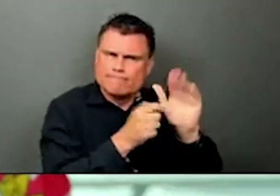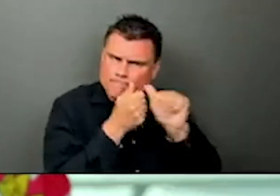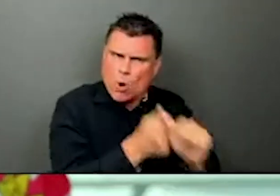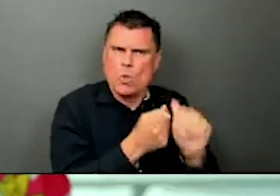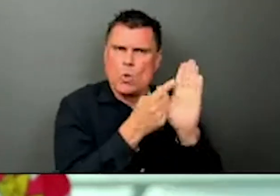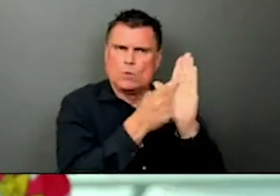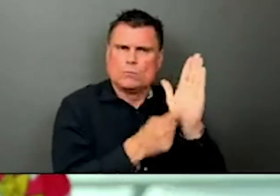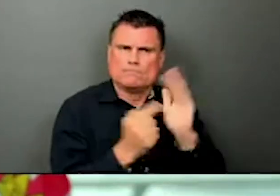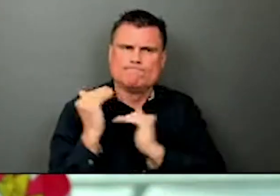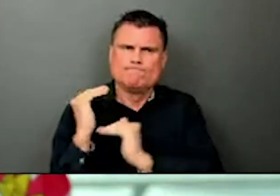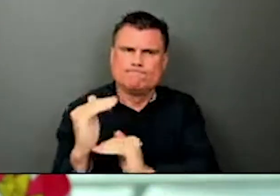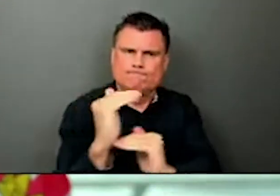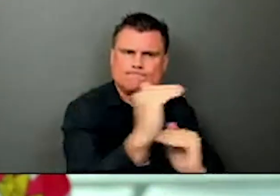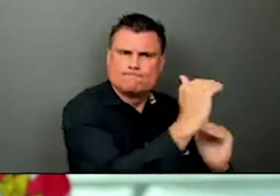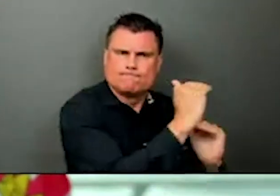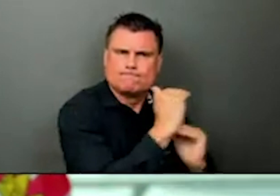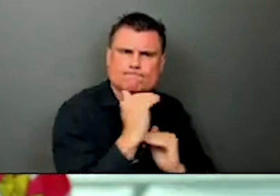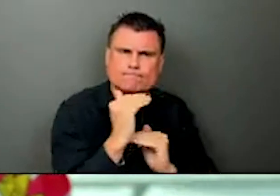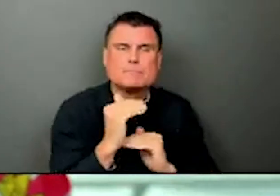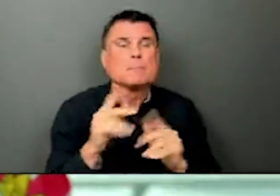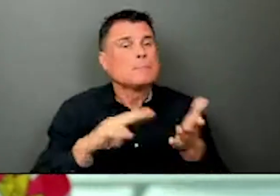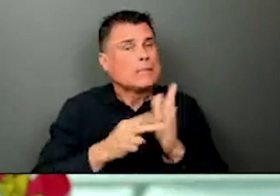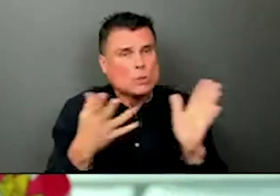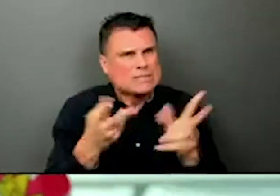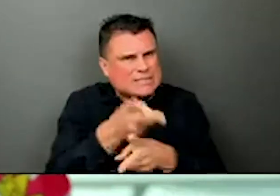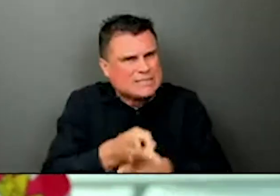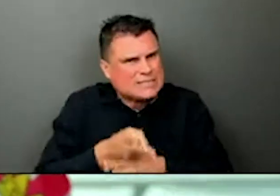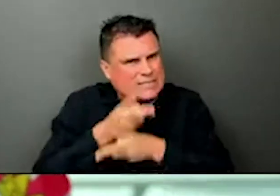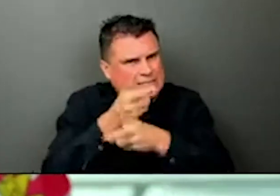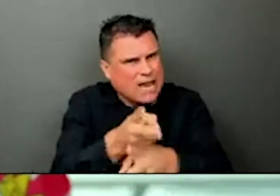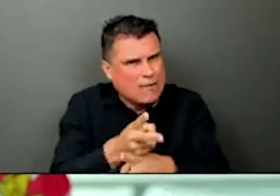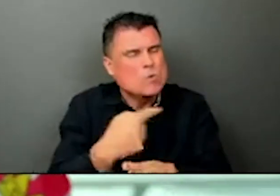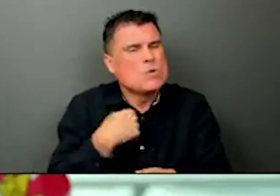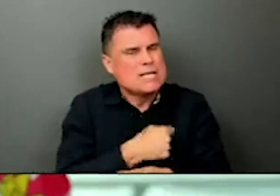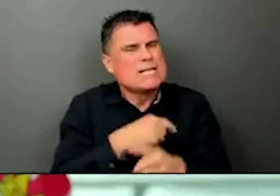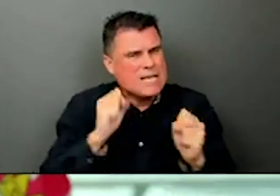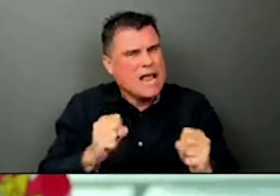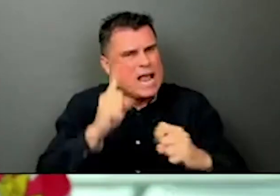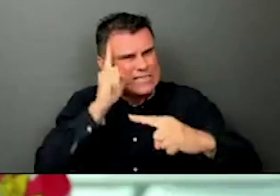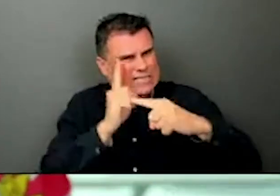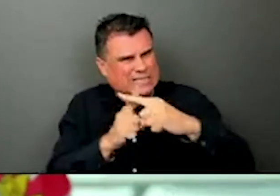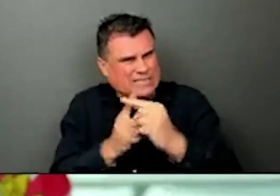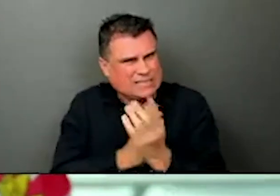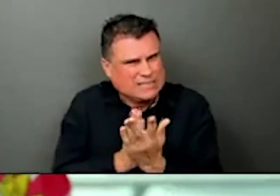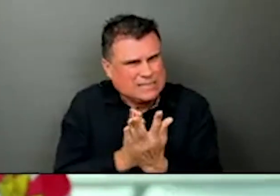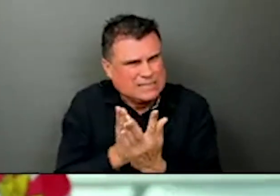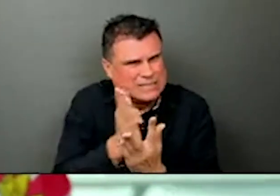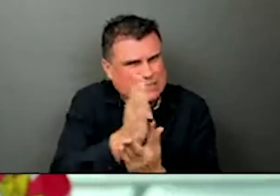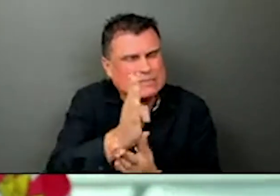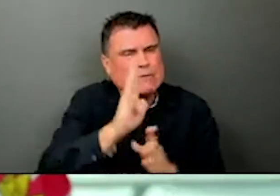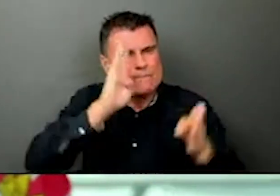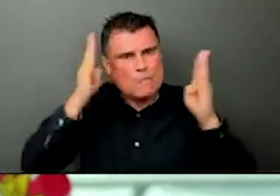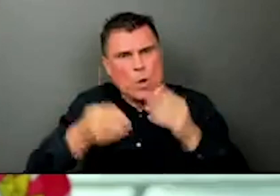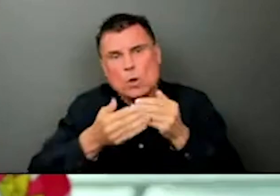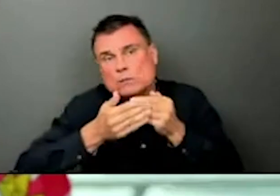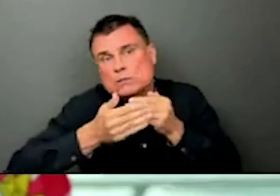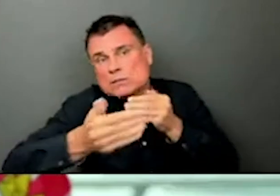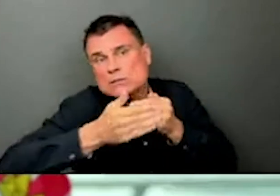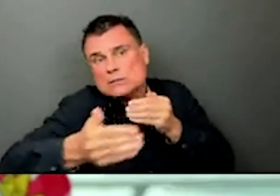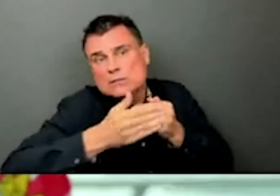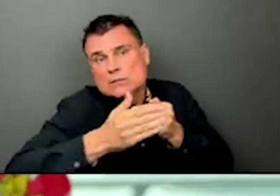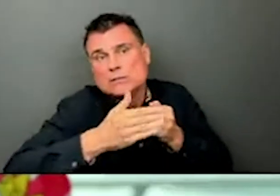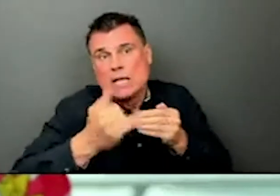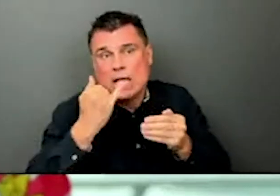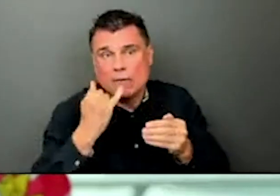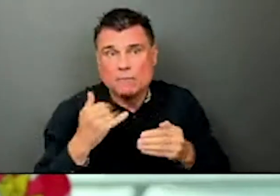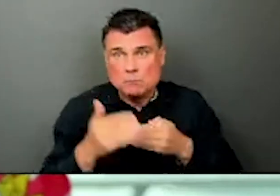be gained through immunization. And there is to be much. And If we keep going, we can get back to the things that sustain us, back to